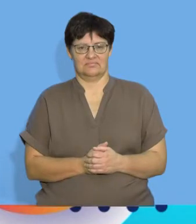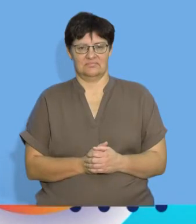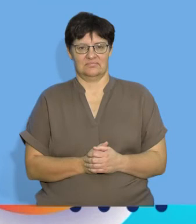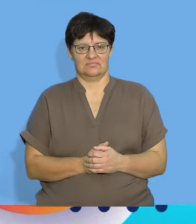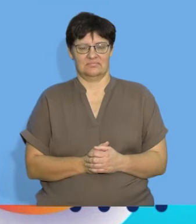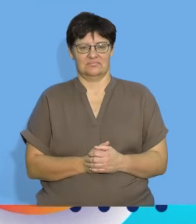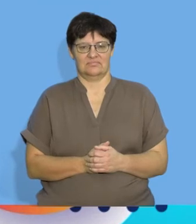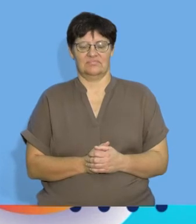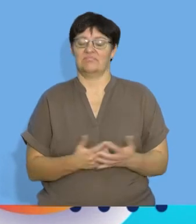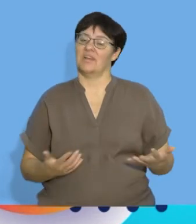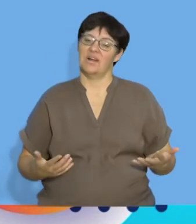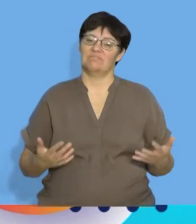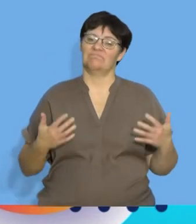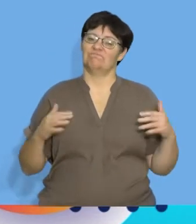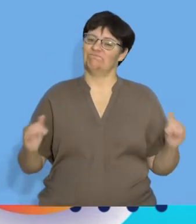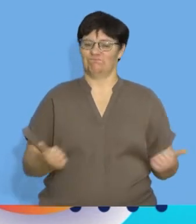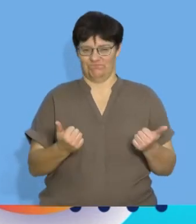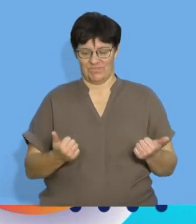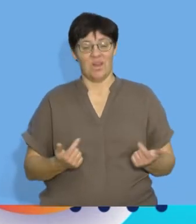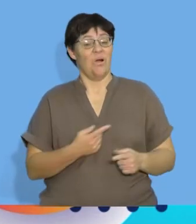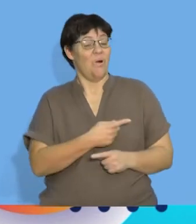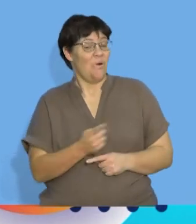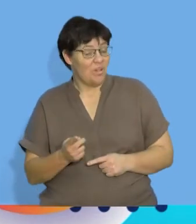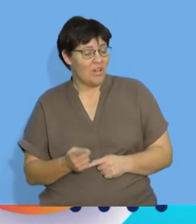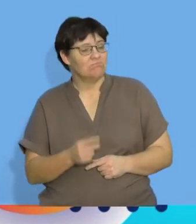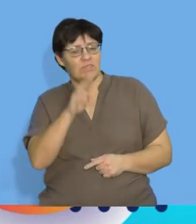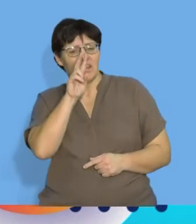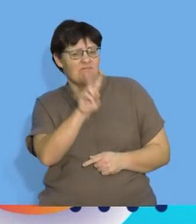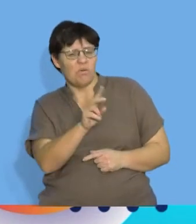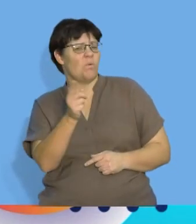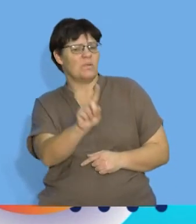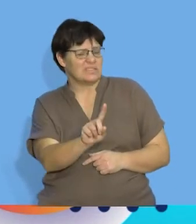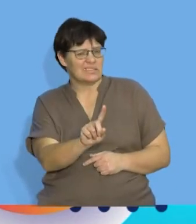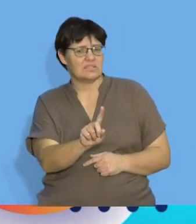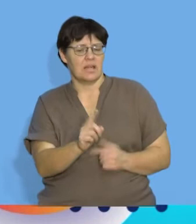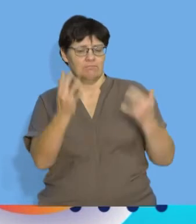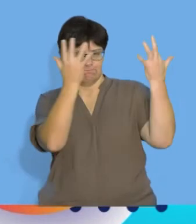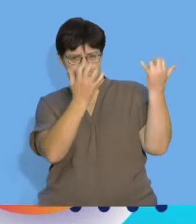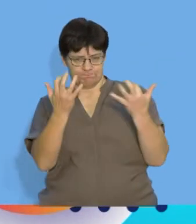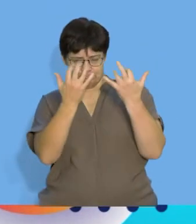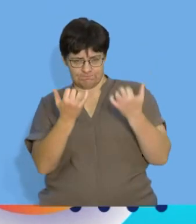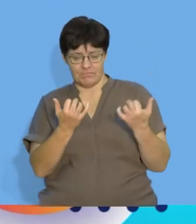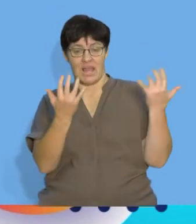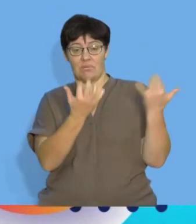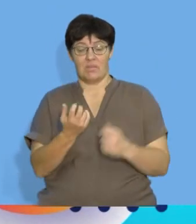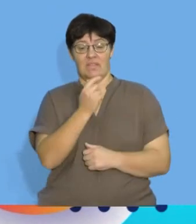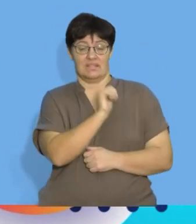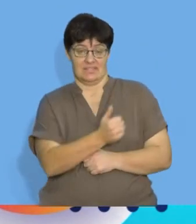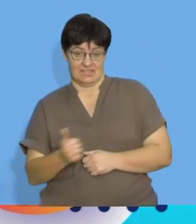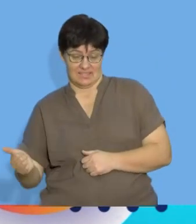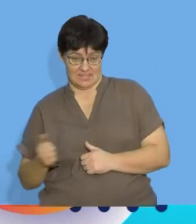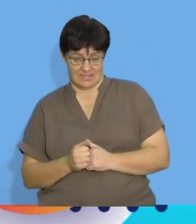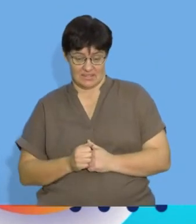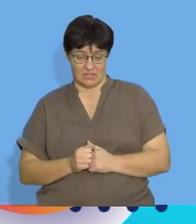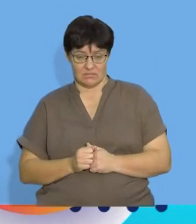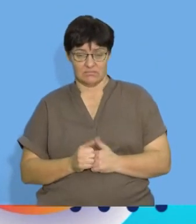great everyone so now we are going to be focusing on more calculations with arithmetic sequences for this portion of the